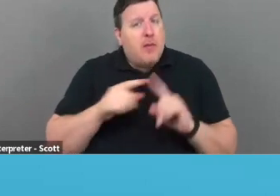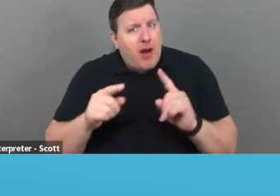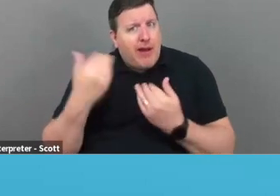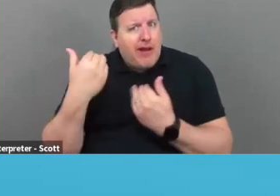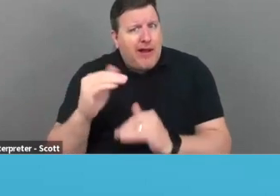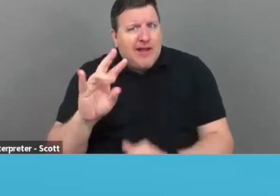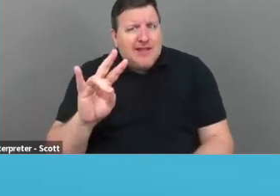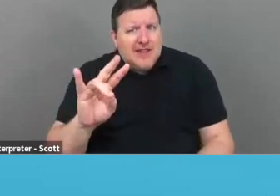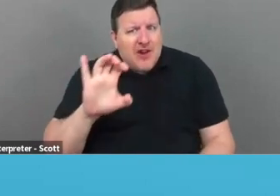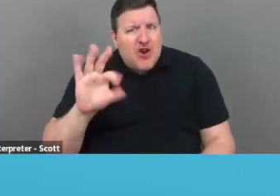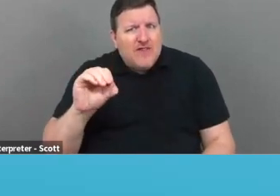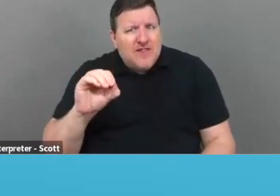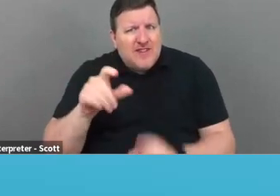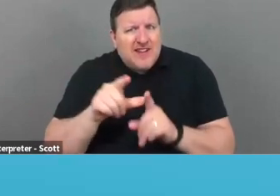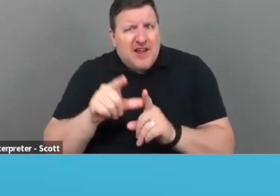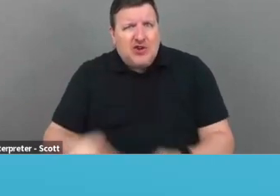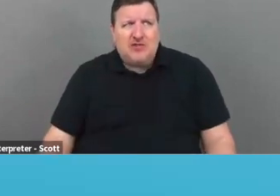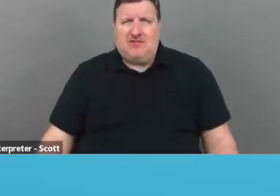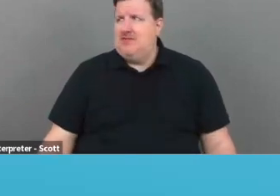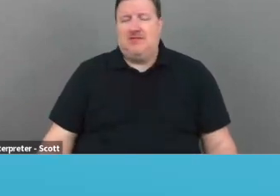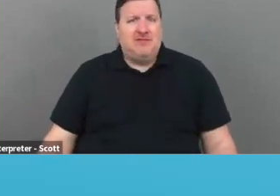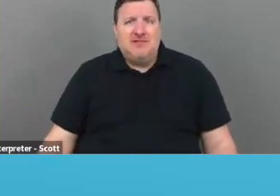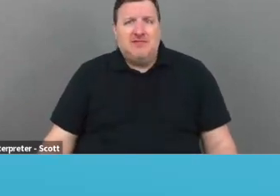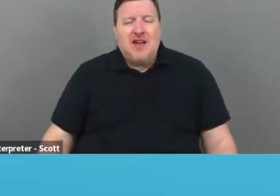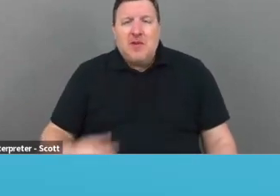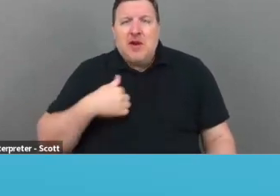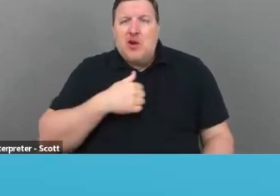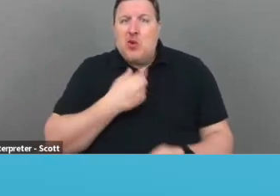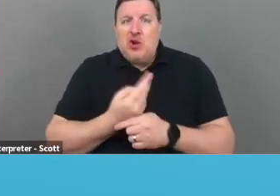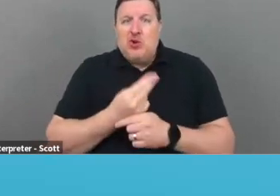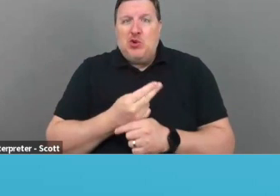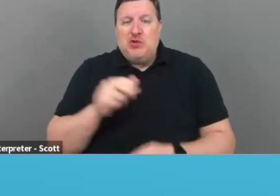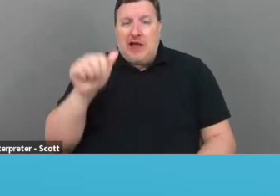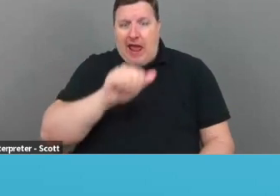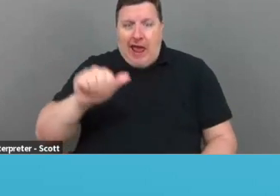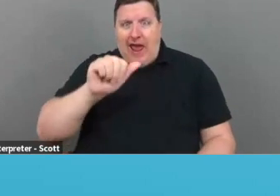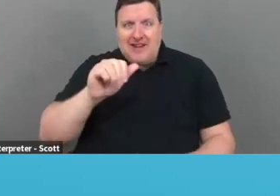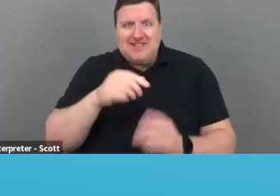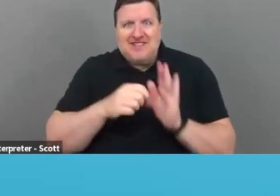It's kind of crazy. We use a lot of at signs and plus signs and